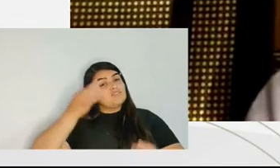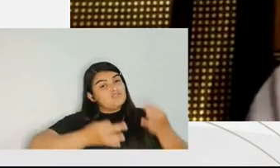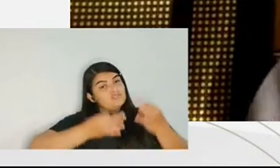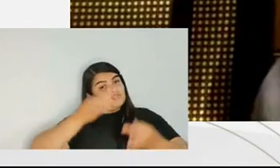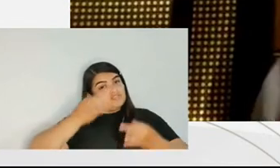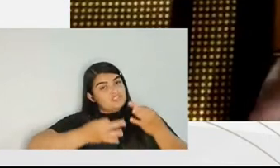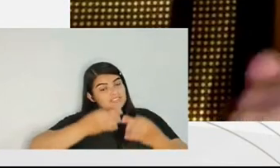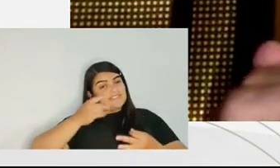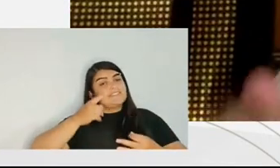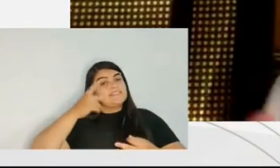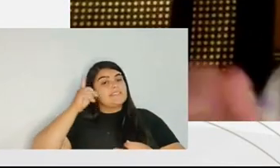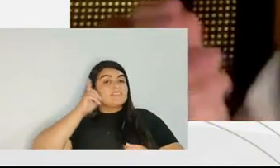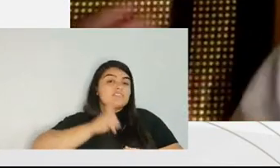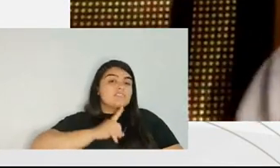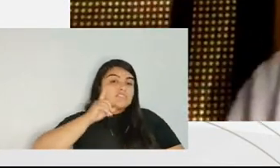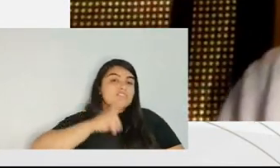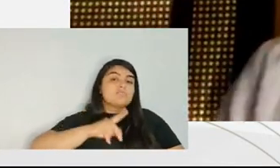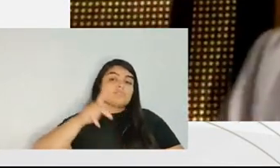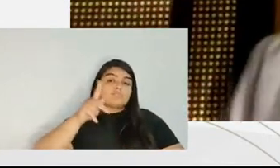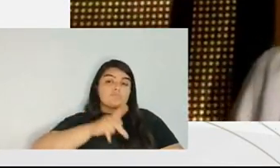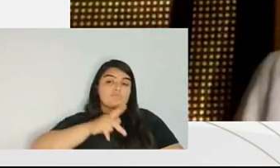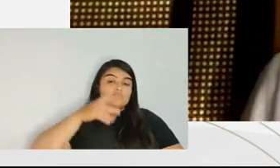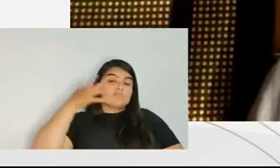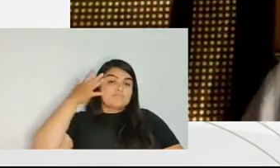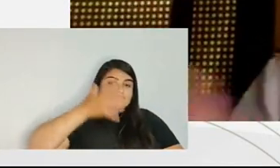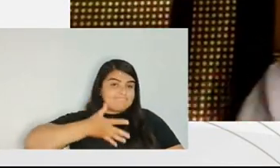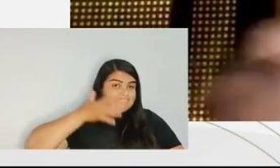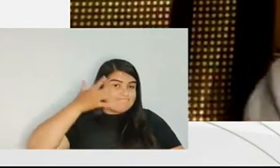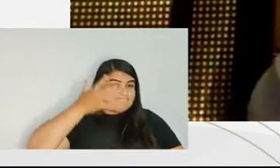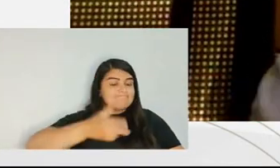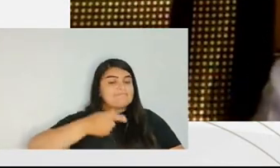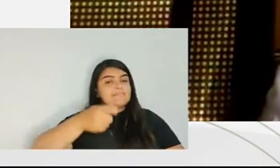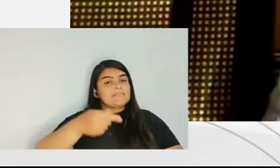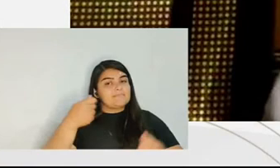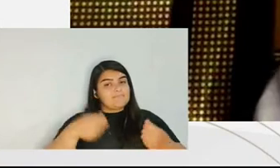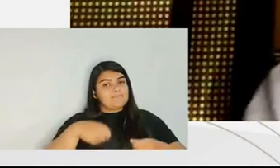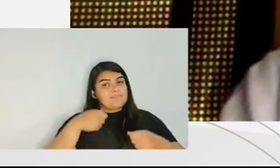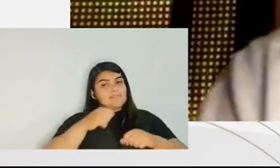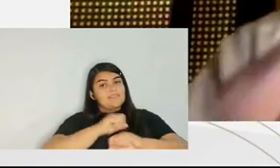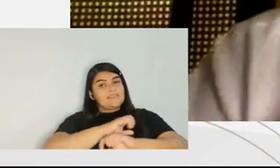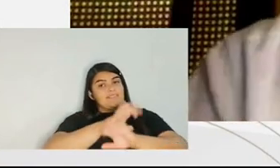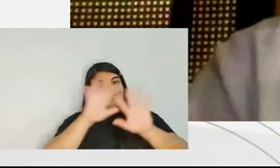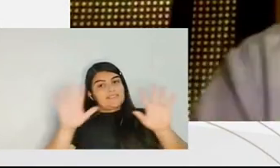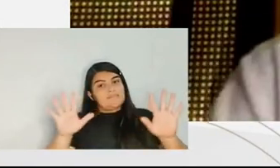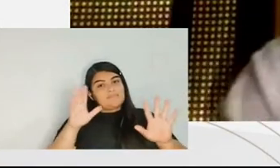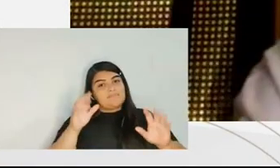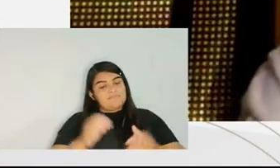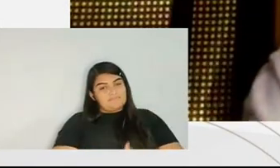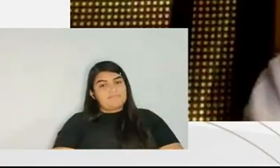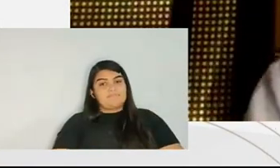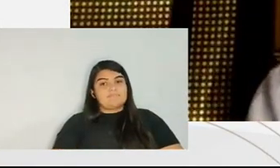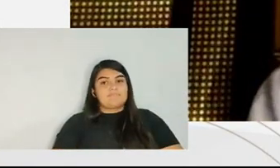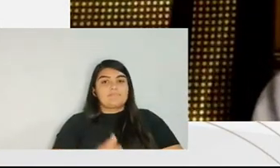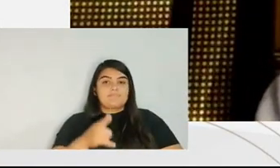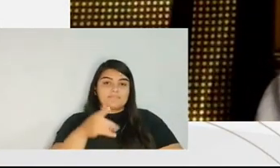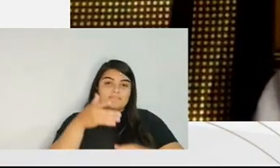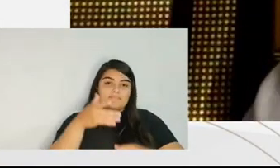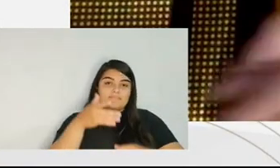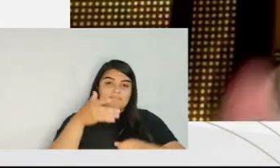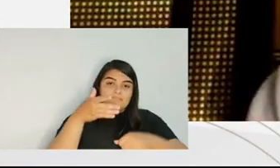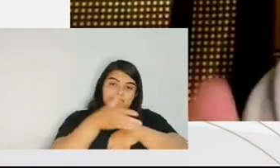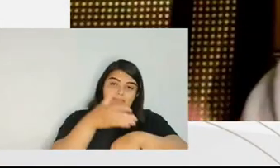processes that need to exist in the american system and that professor fisher thinks about that